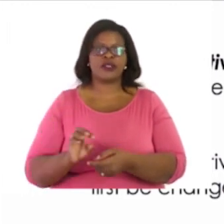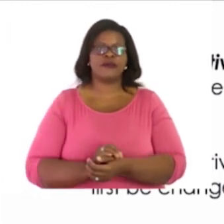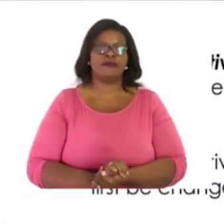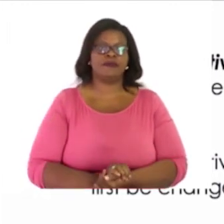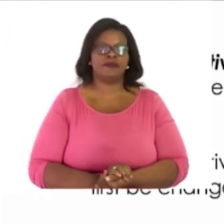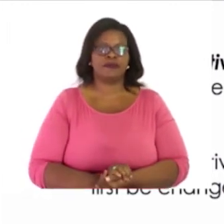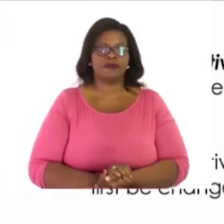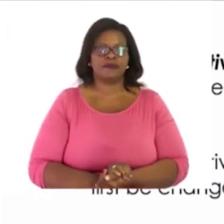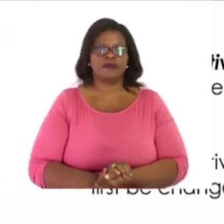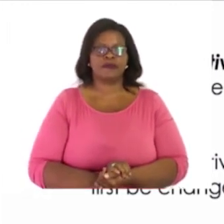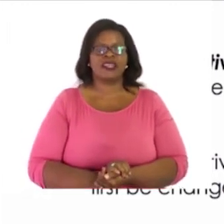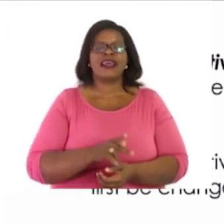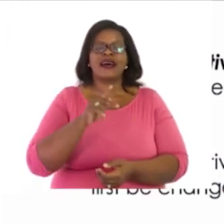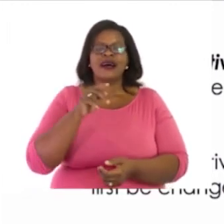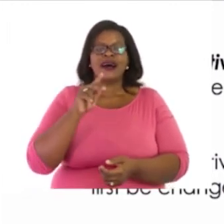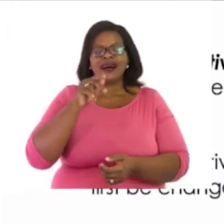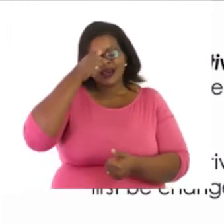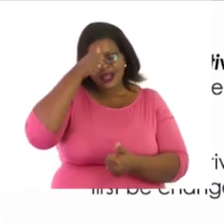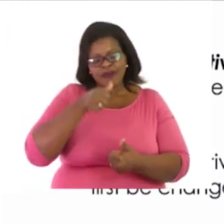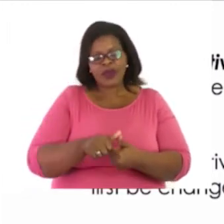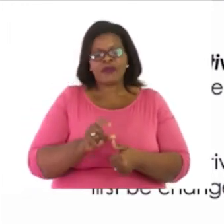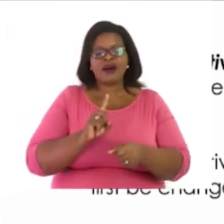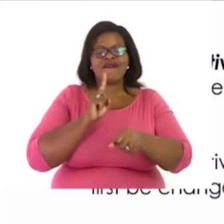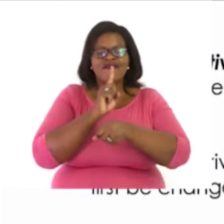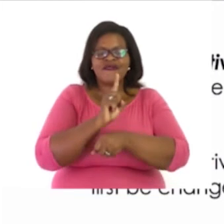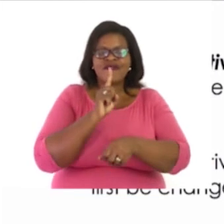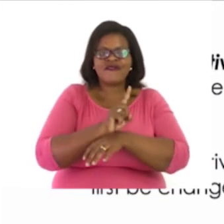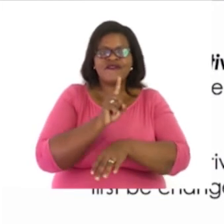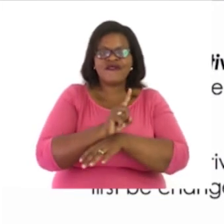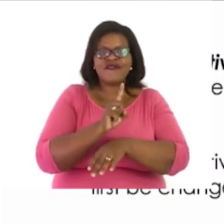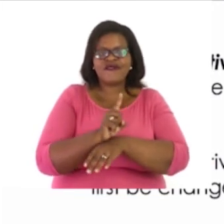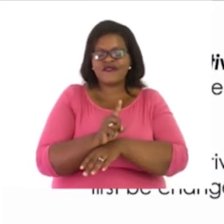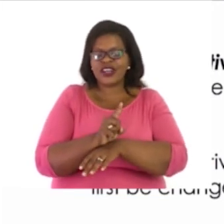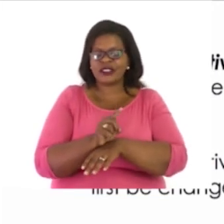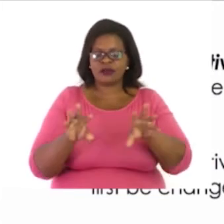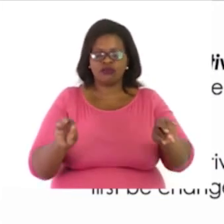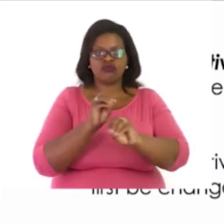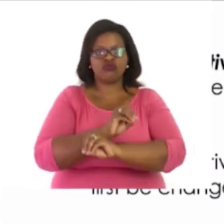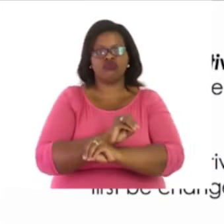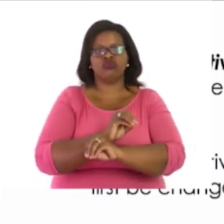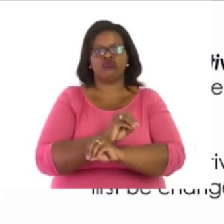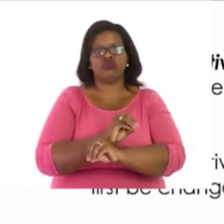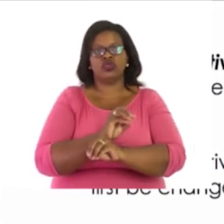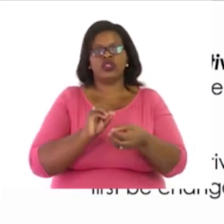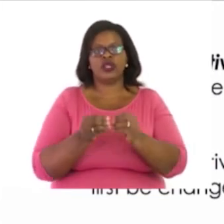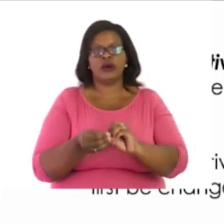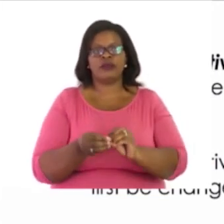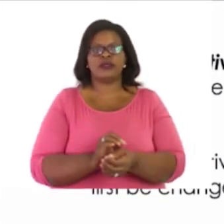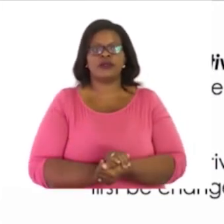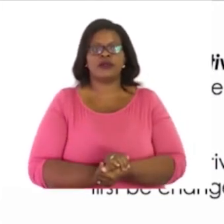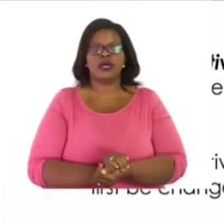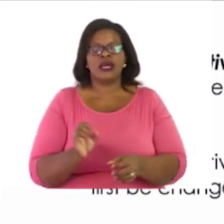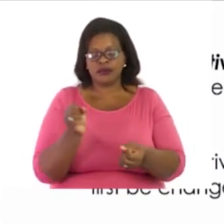Let's read. Remember, first switch the order of the two numbers. So, we cannot add it yet.